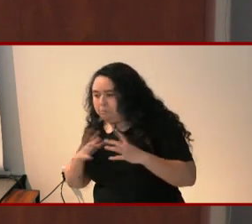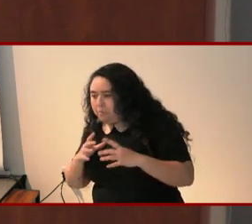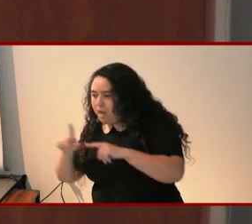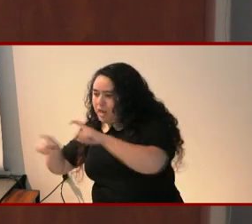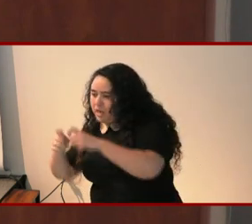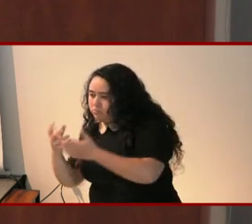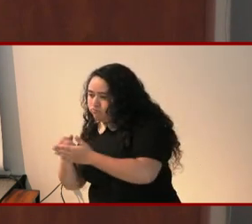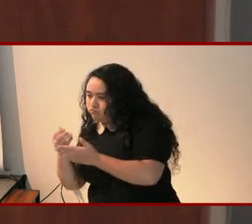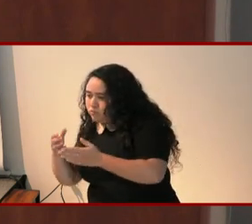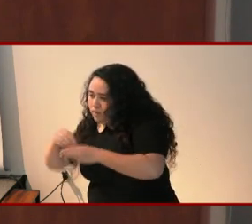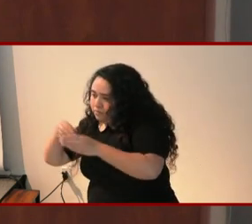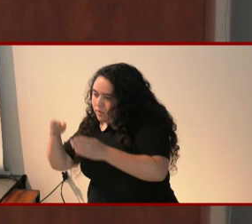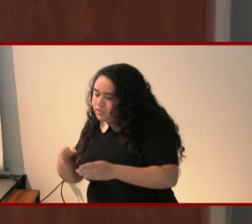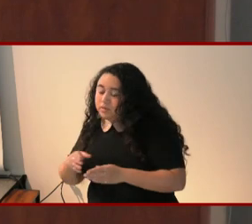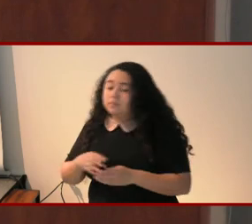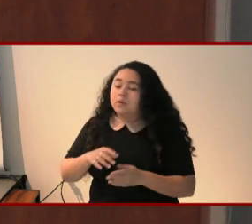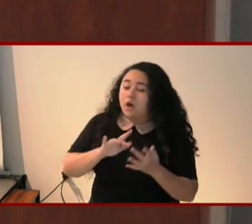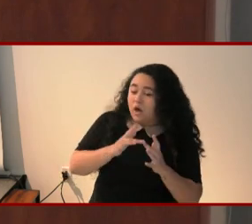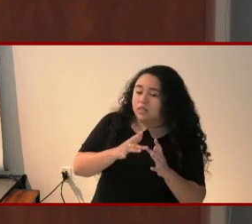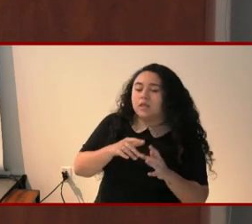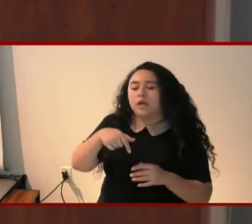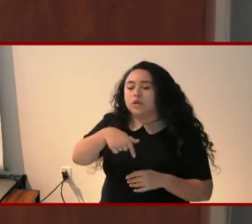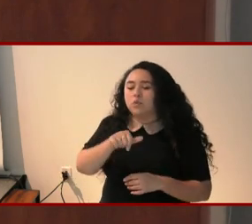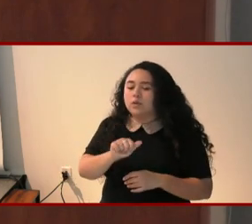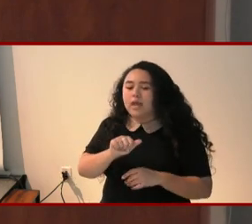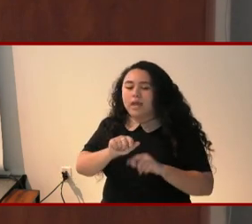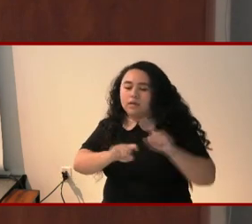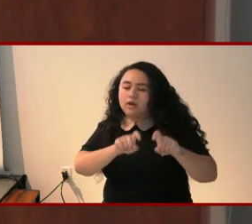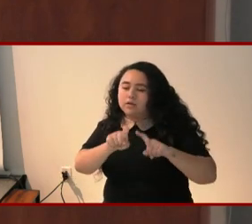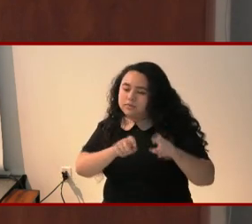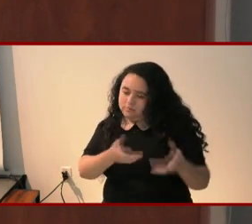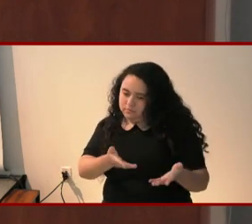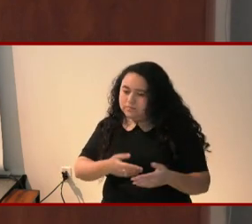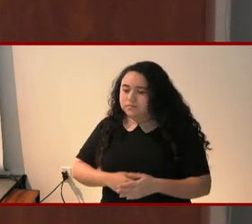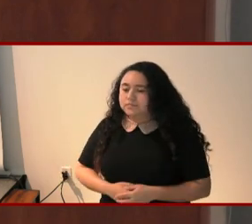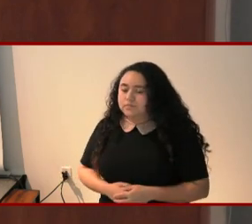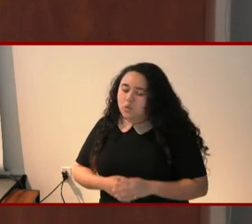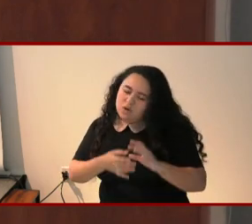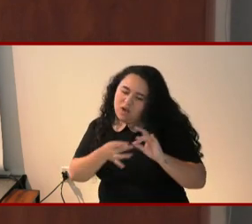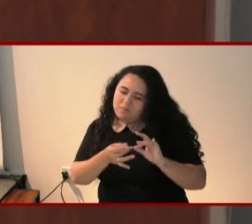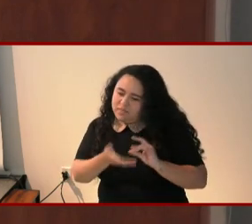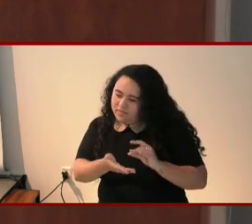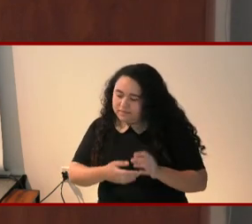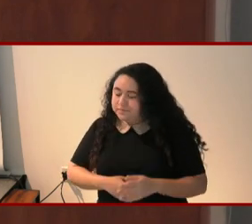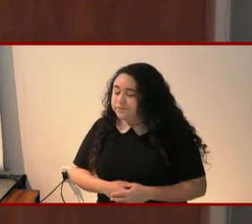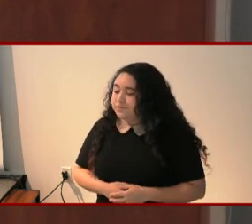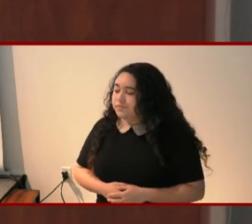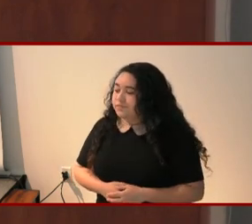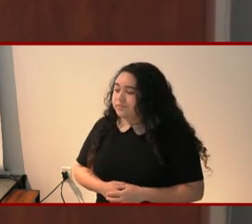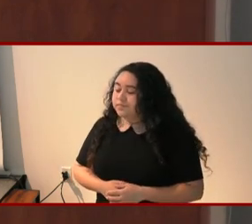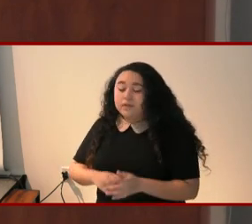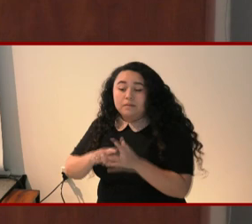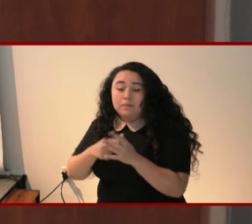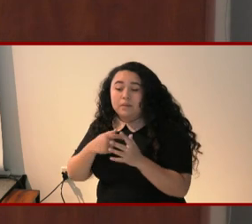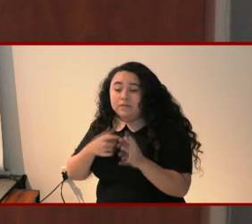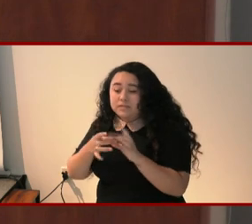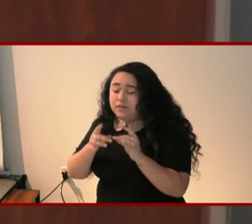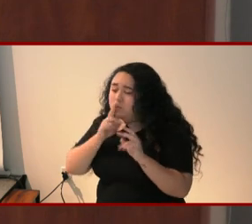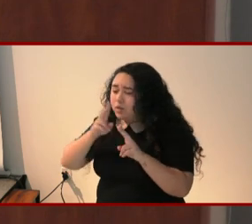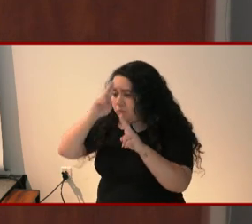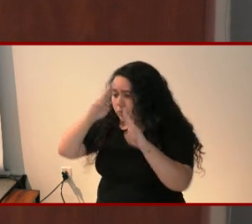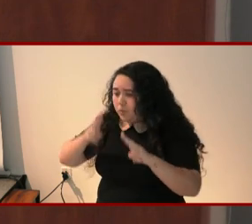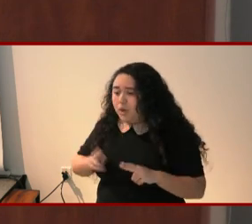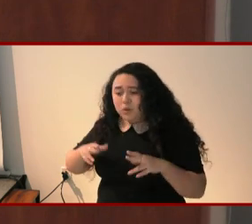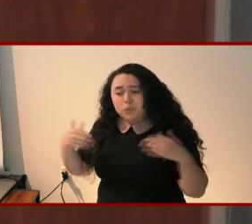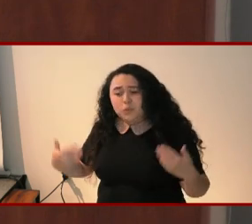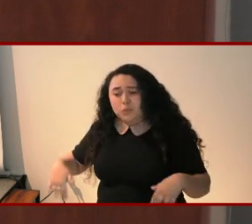or make comments. And now, firstly, I want to say what an honor it is to